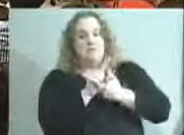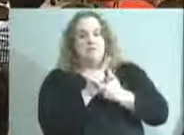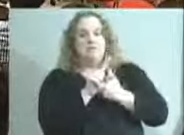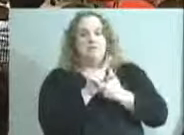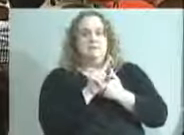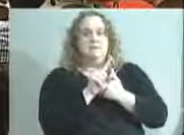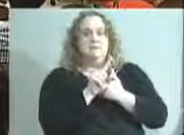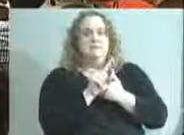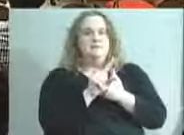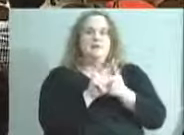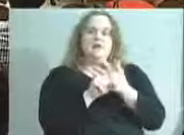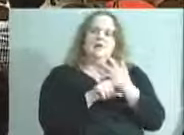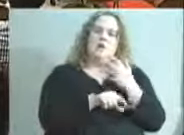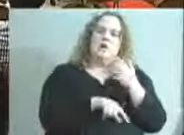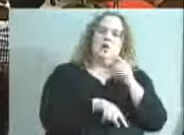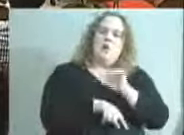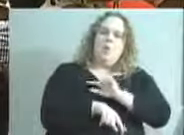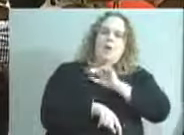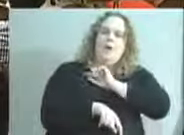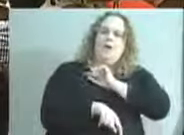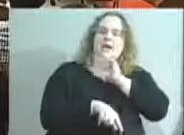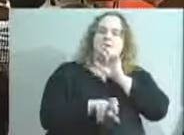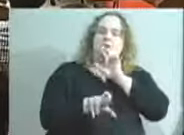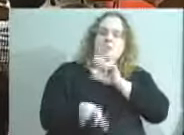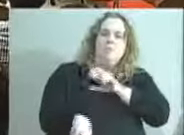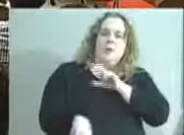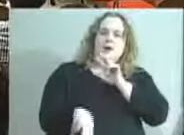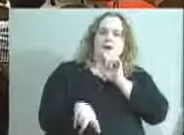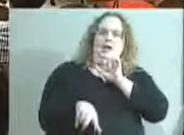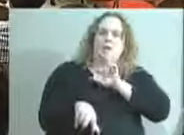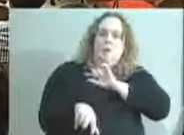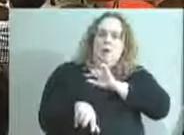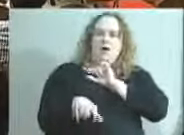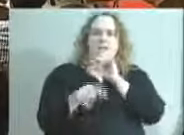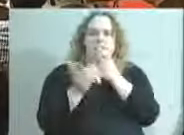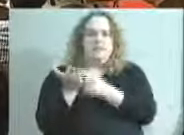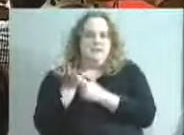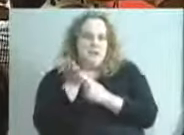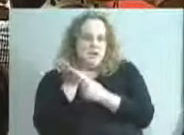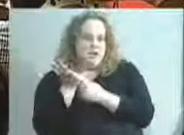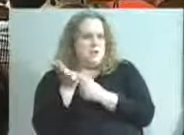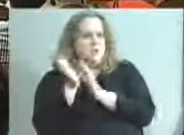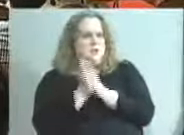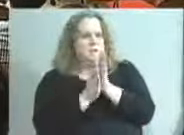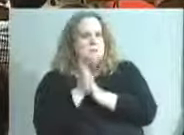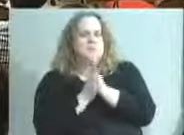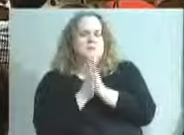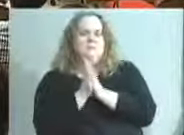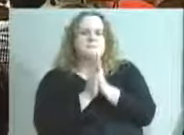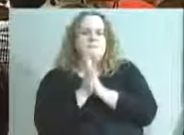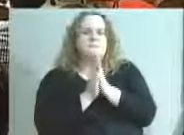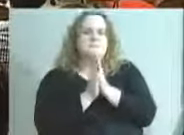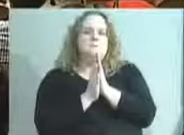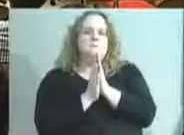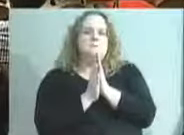just rocked. The quality of the reporting, the quality of the discussion that they've generated, I think certainly in me the